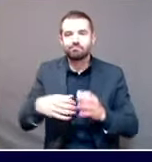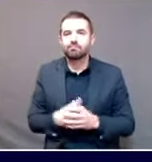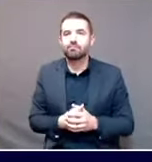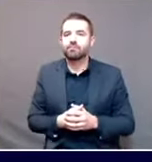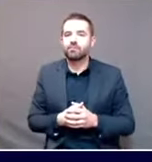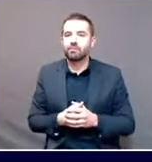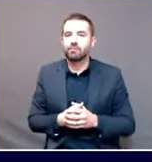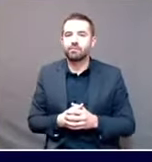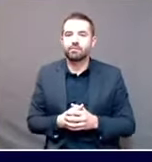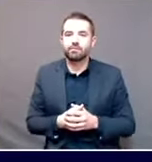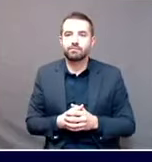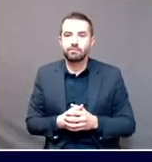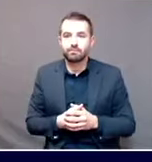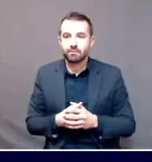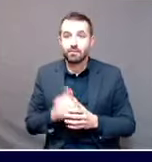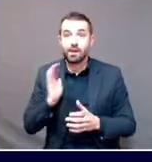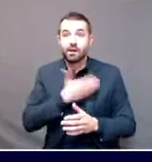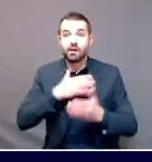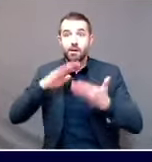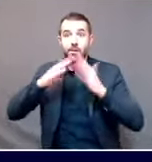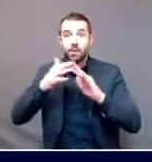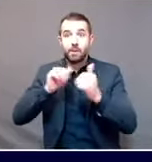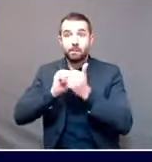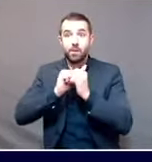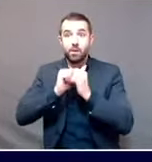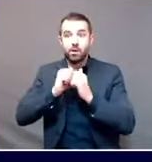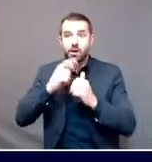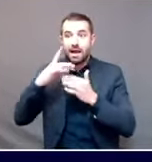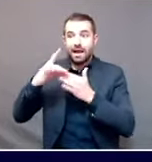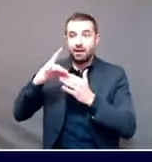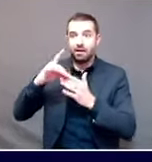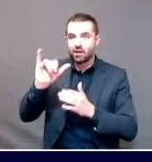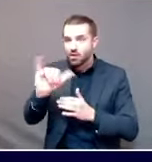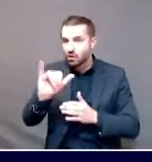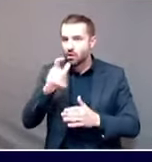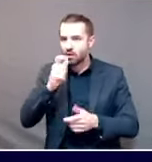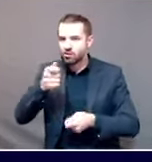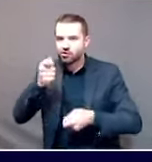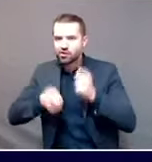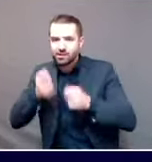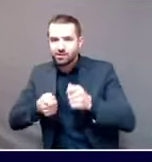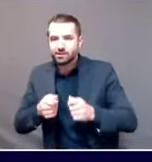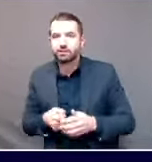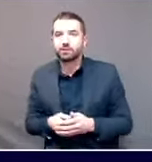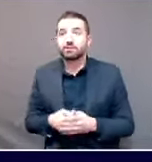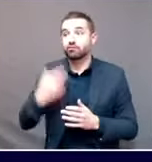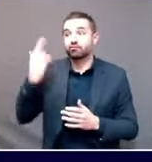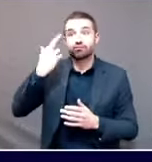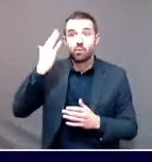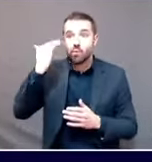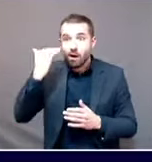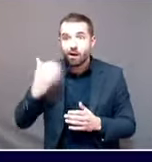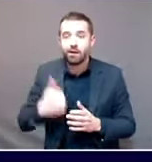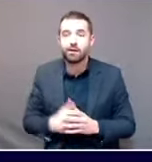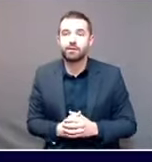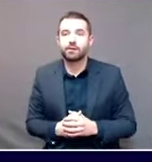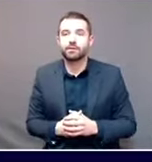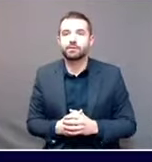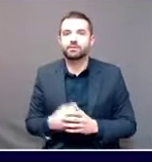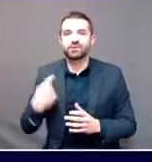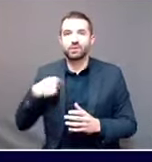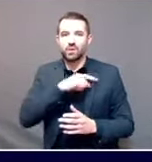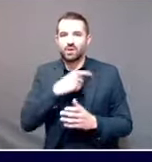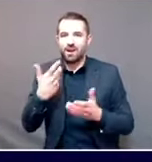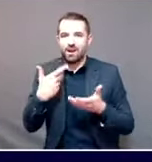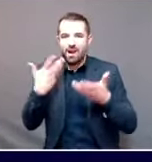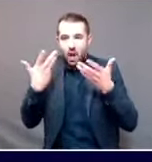guidance to do the same. And the rationale is that while we have seen this increase in